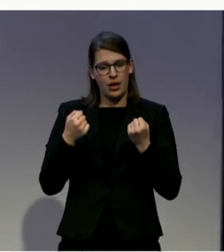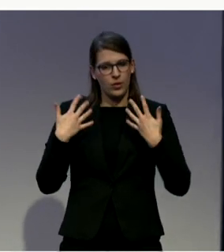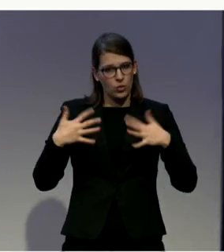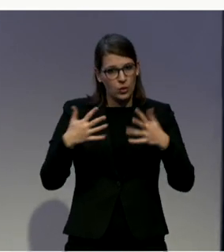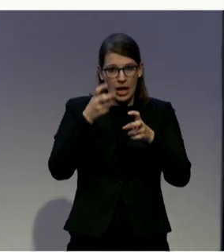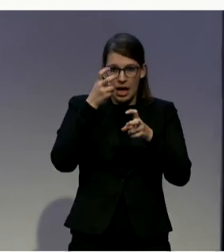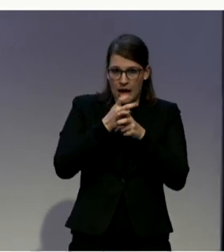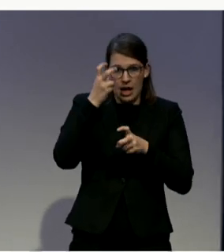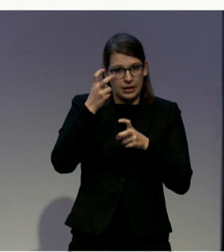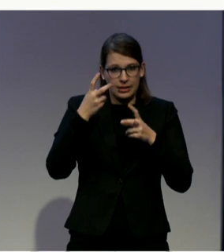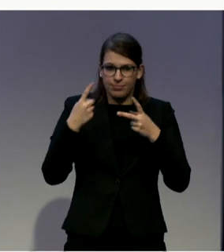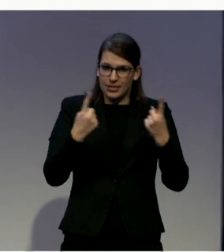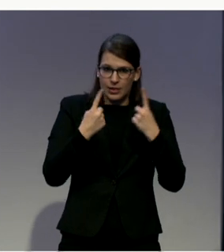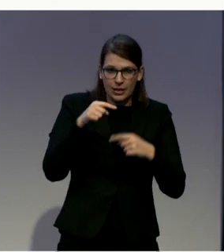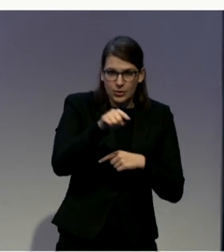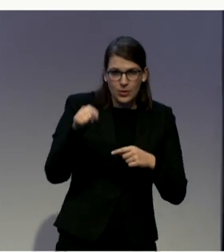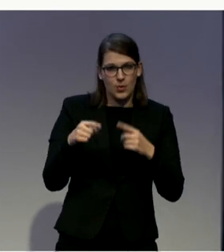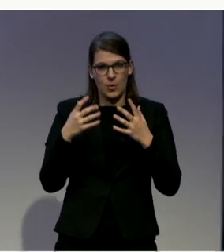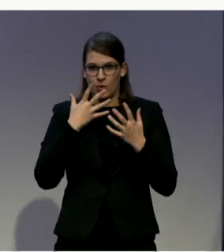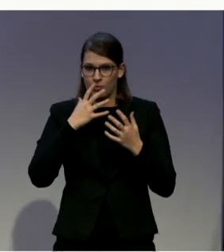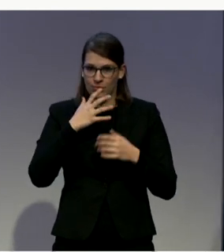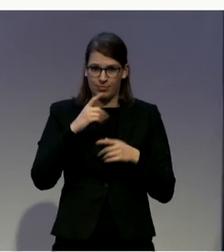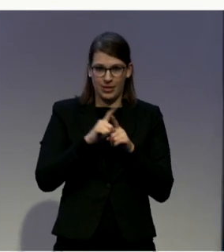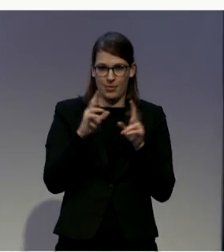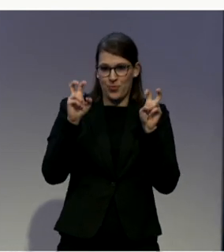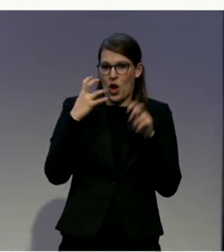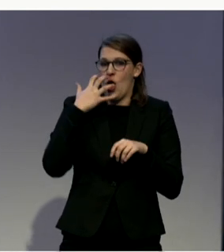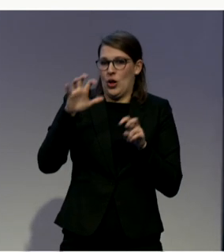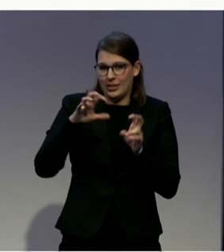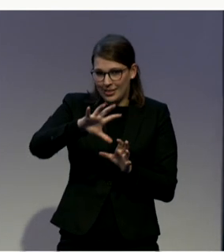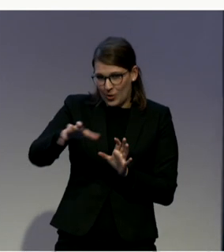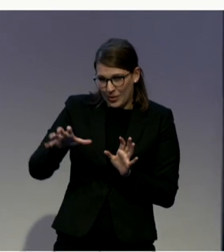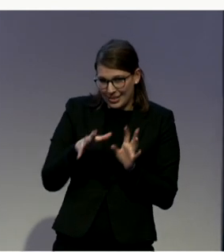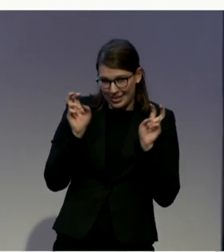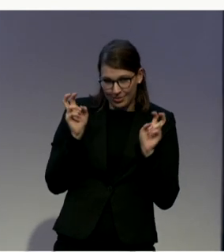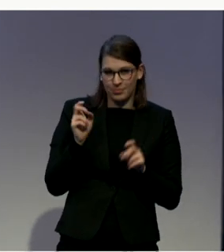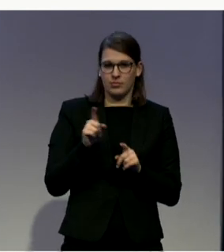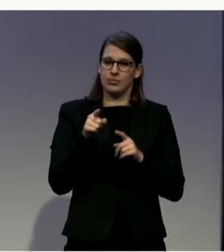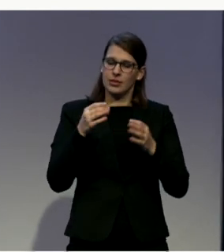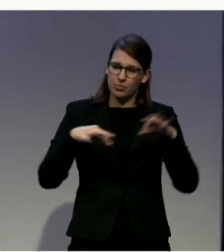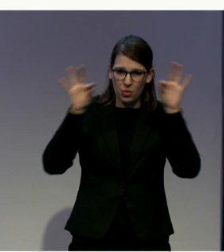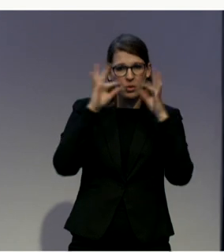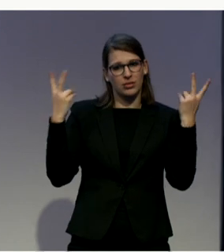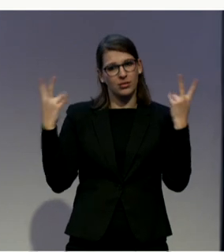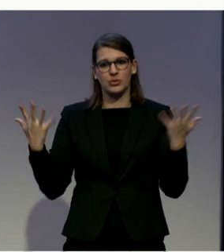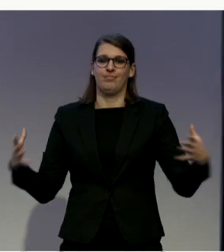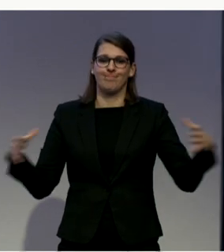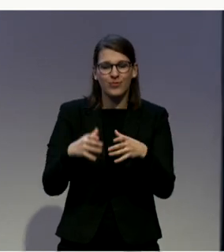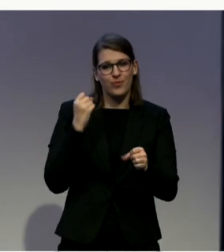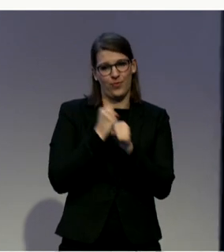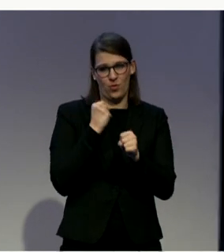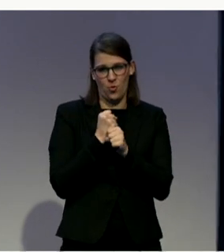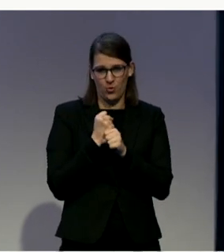Canada. Working together as collaborators is the only way to move forward in the future. Thank you.